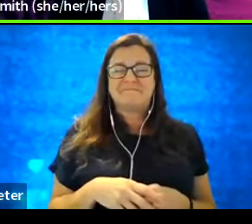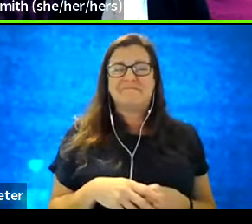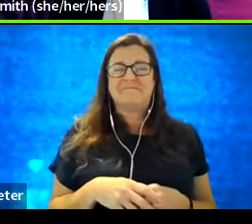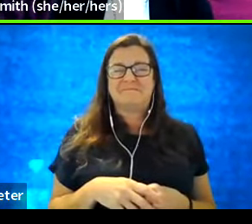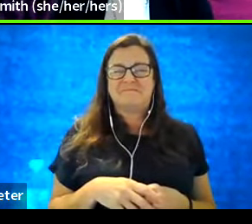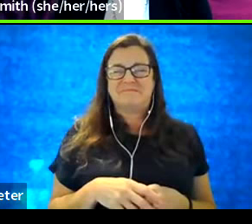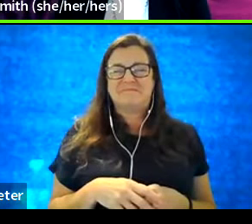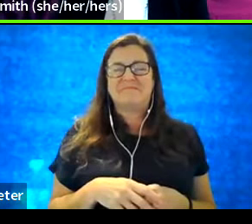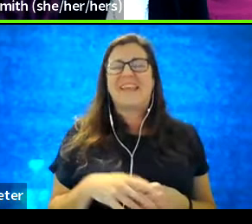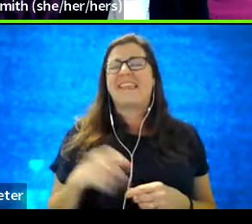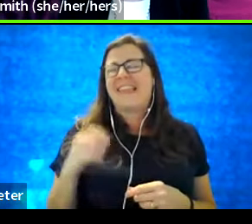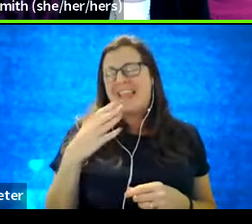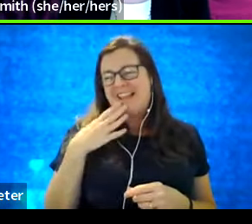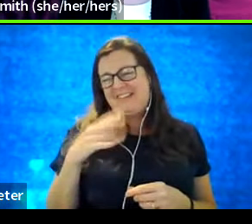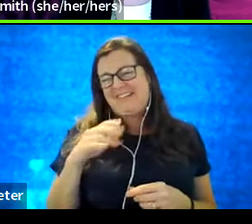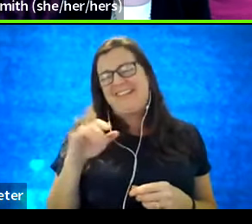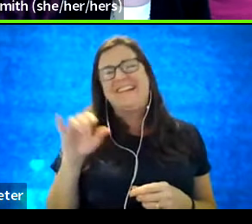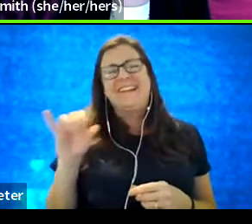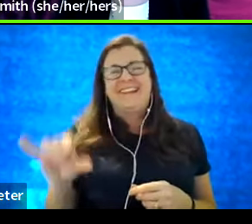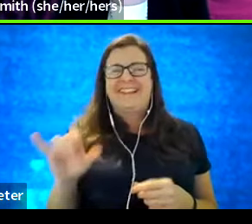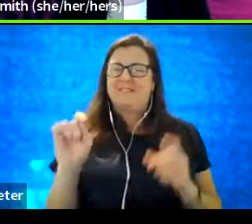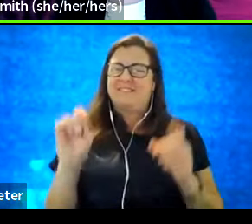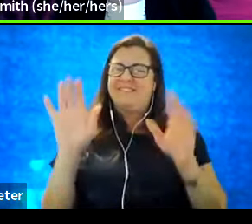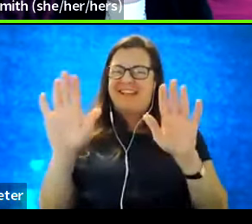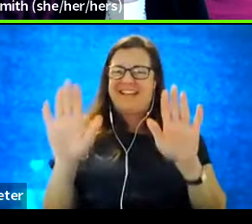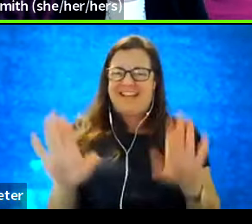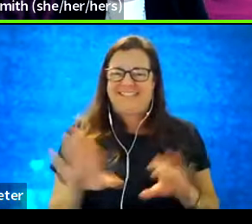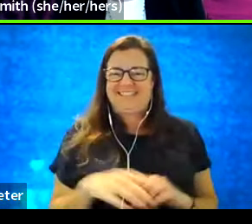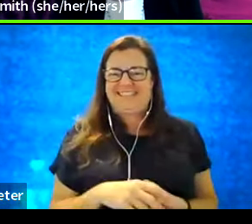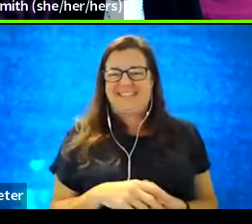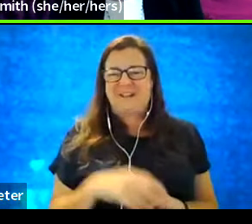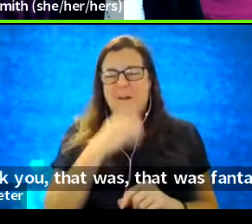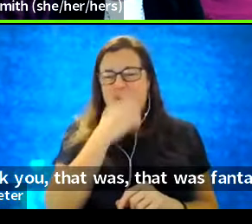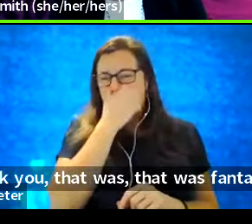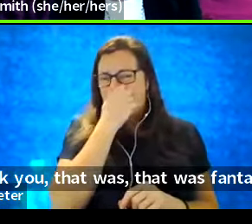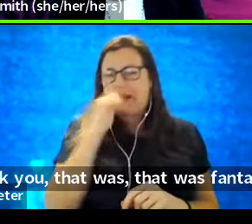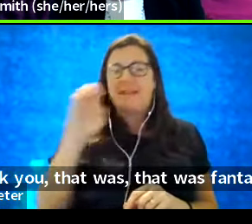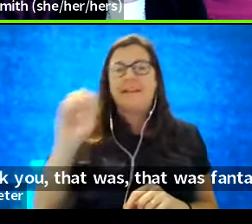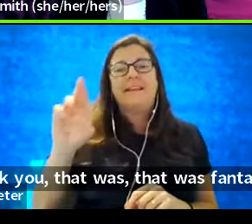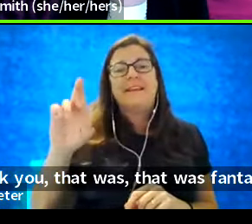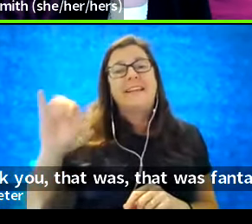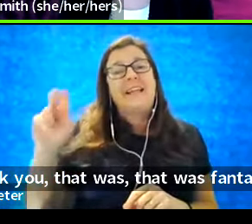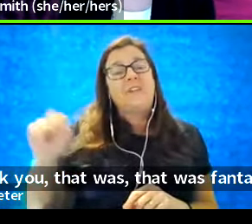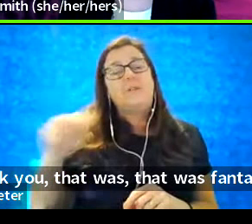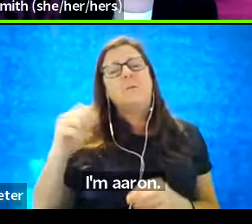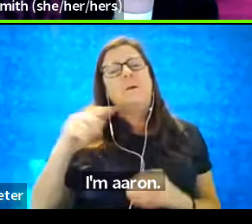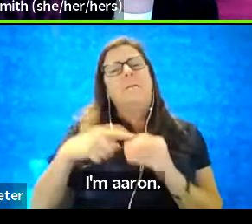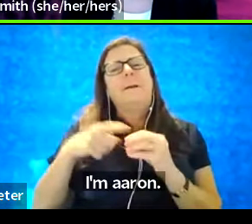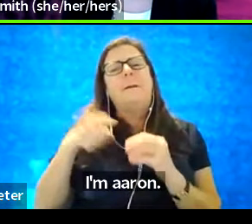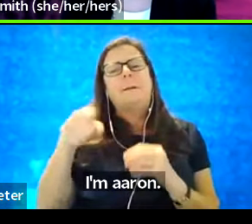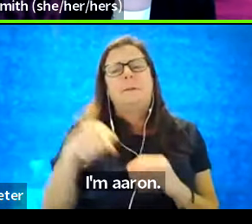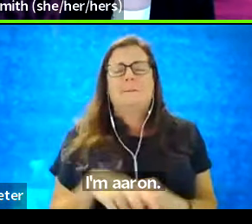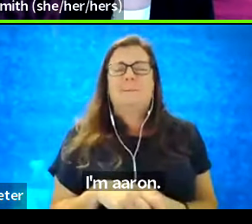Well, thank you. That was, that was fantastic. Um, Erin, what about you?